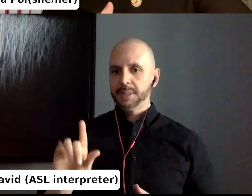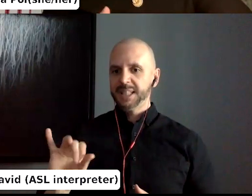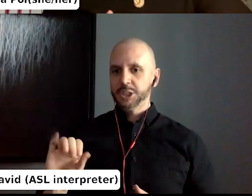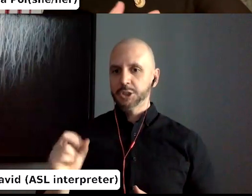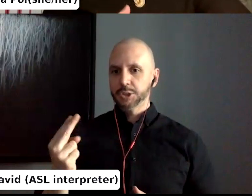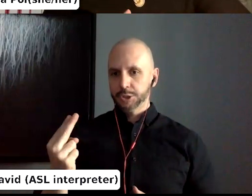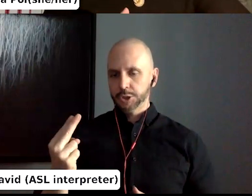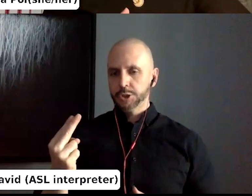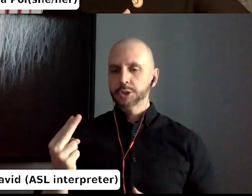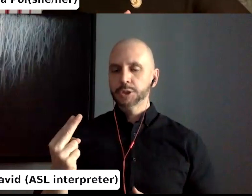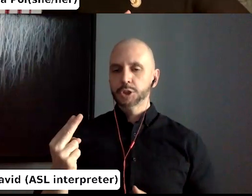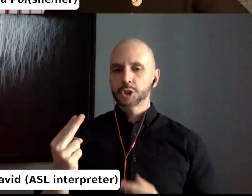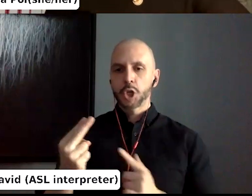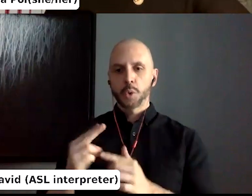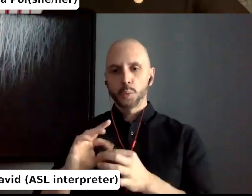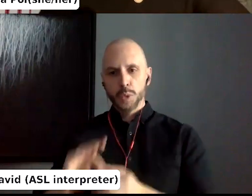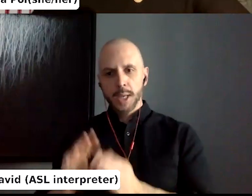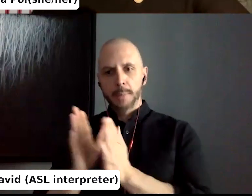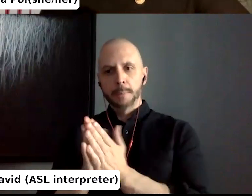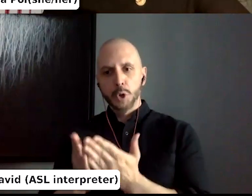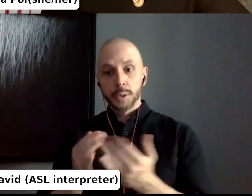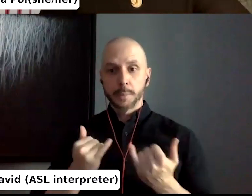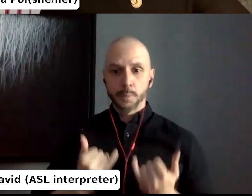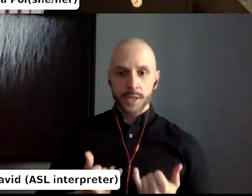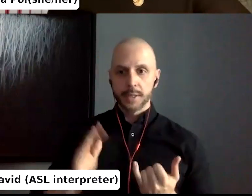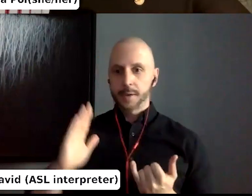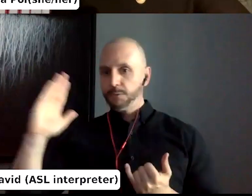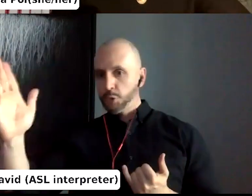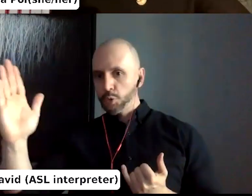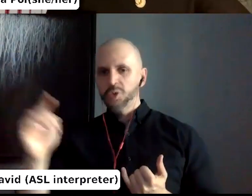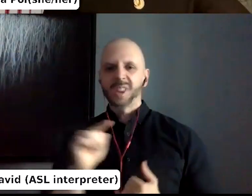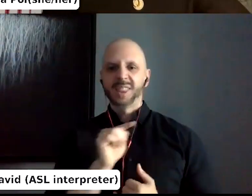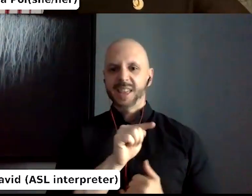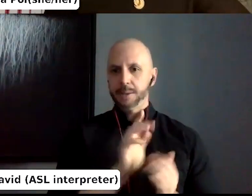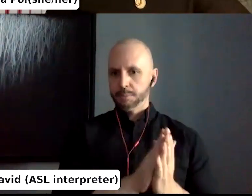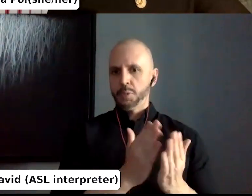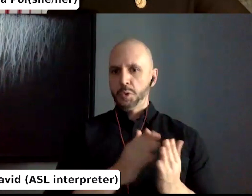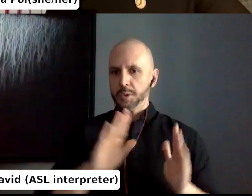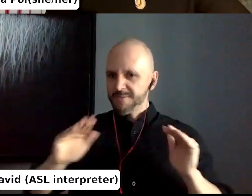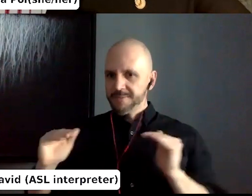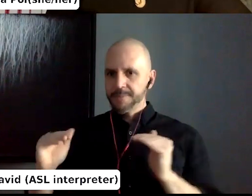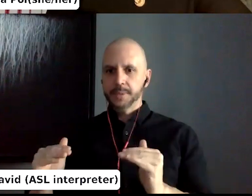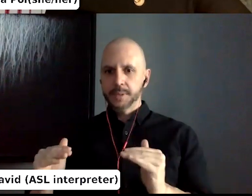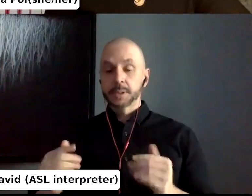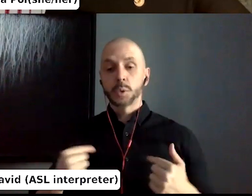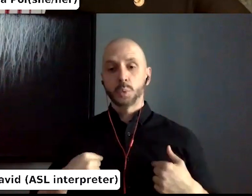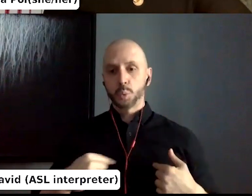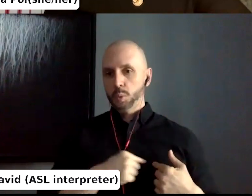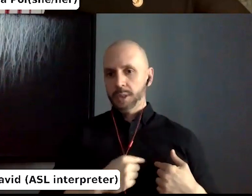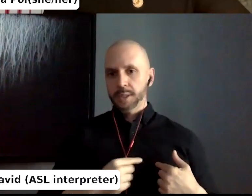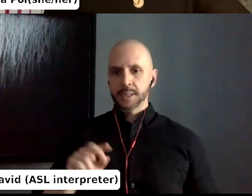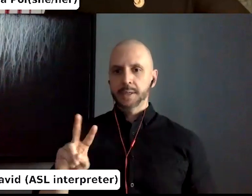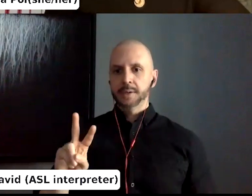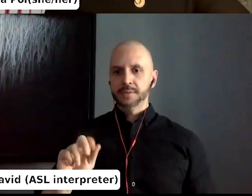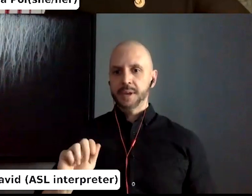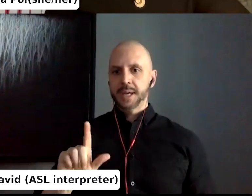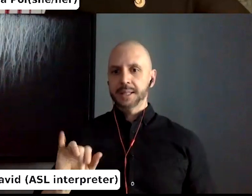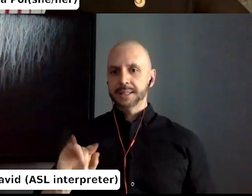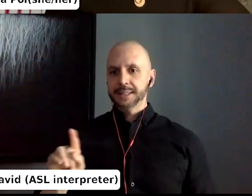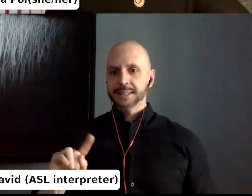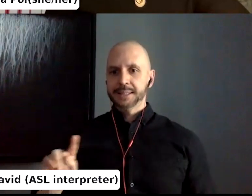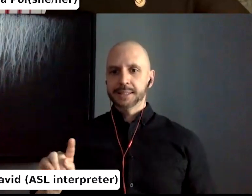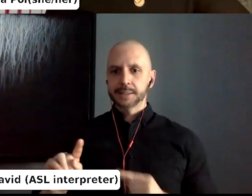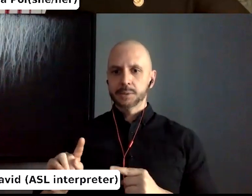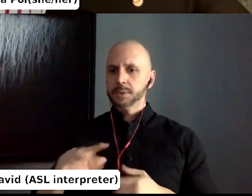in the, in the present and in the future is something that's really at the core of our practice, uh, at Valise. And it's not that we sit down every